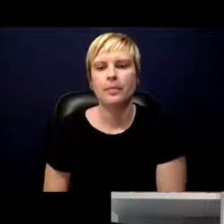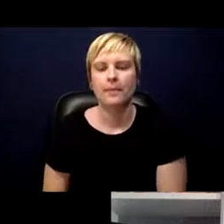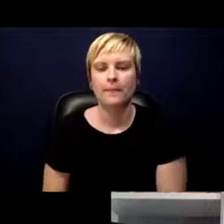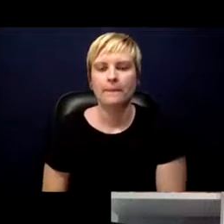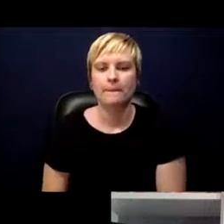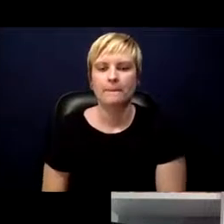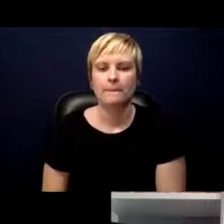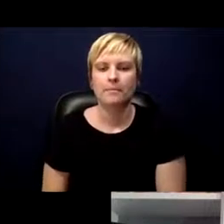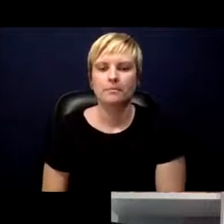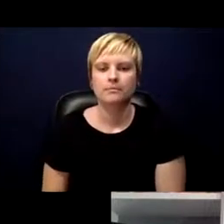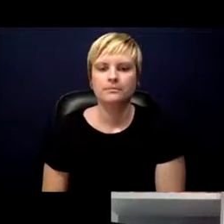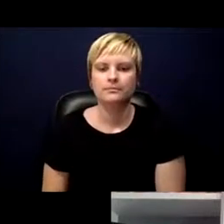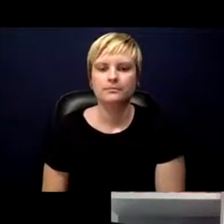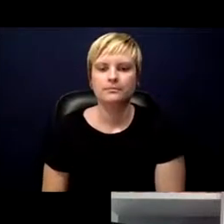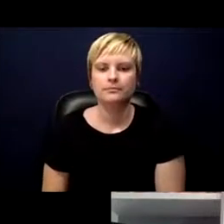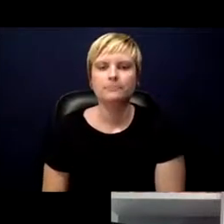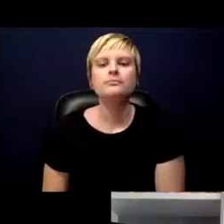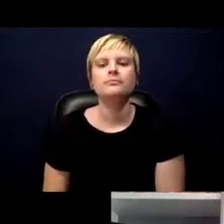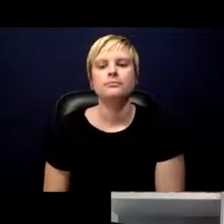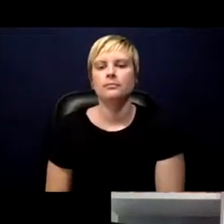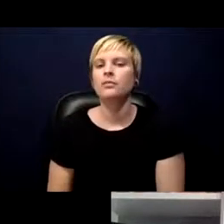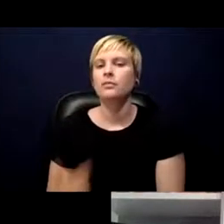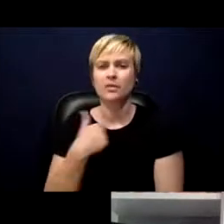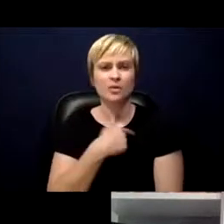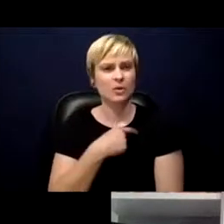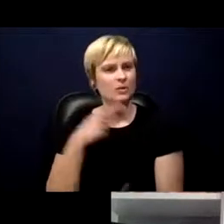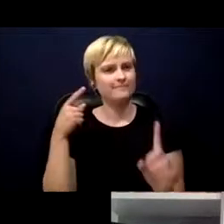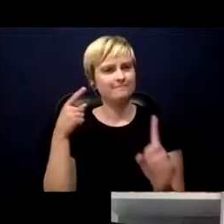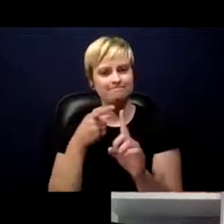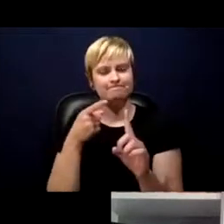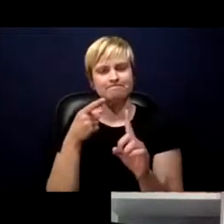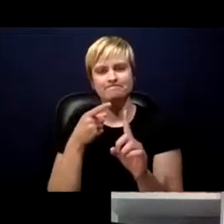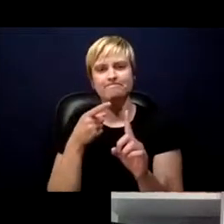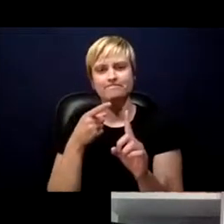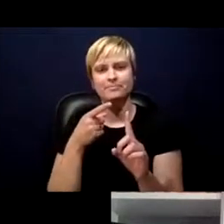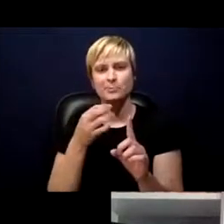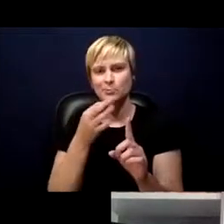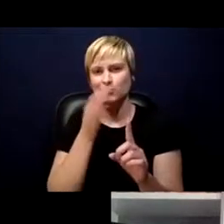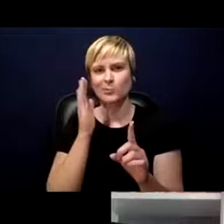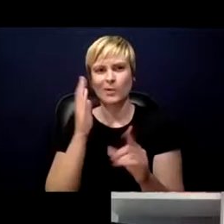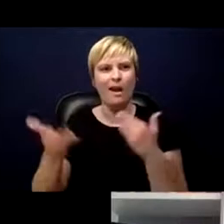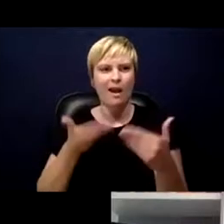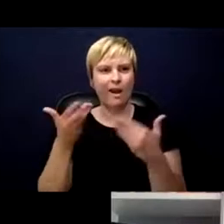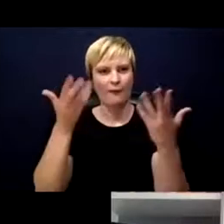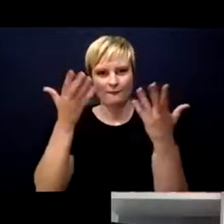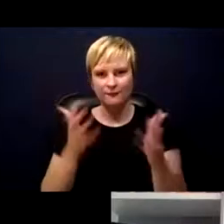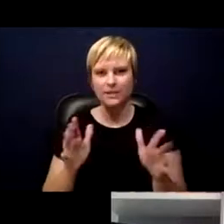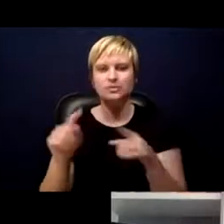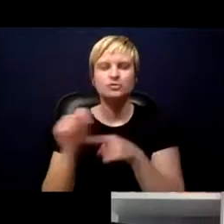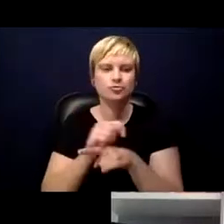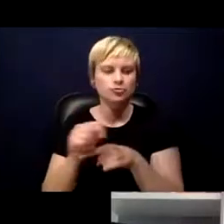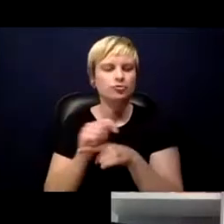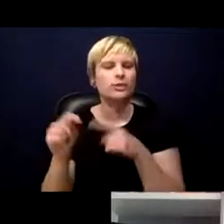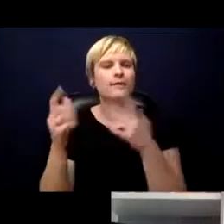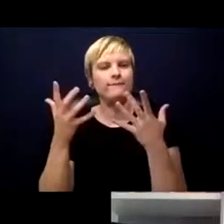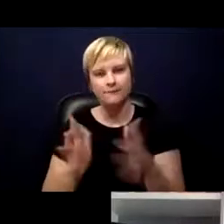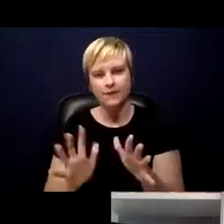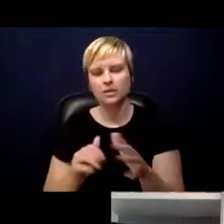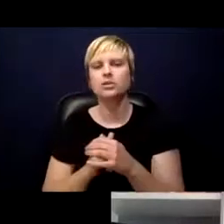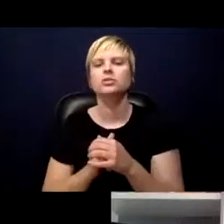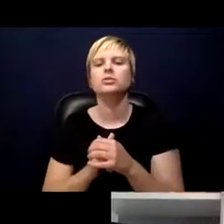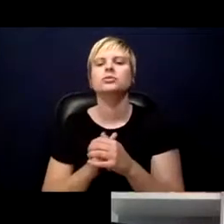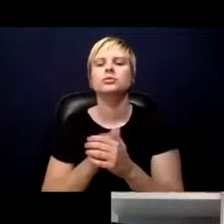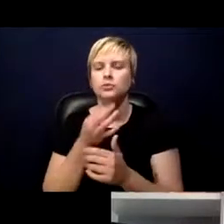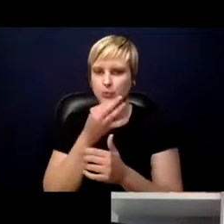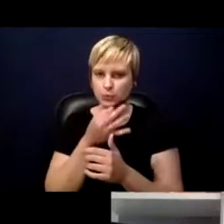We are, as I said at the beginning, we are well on target to have all this hiring done and training completed. Contract contact